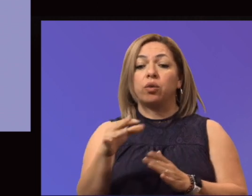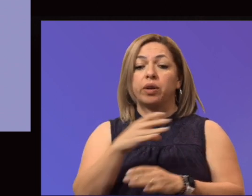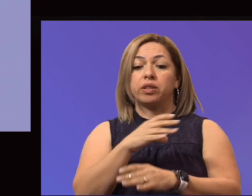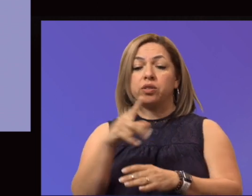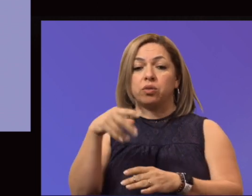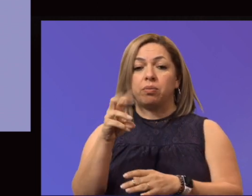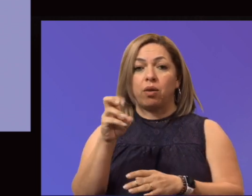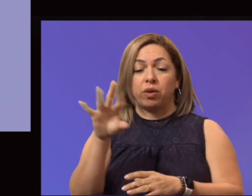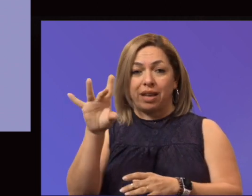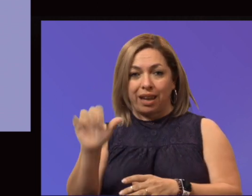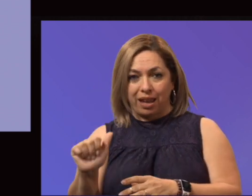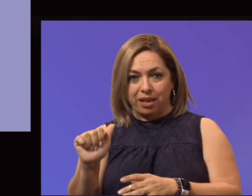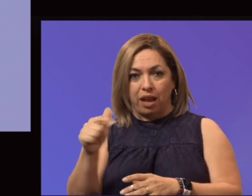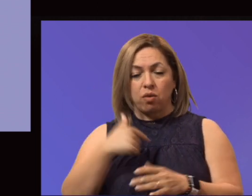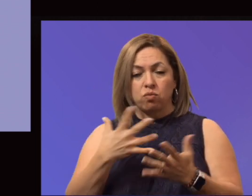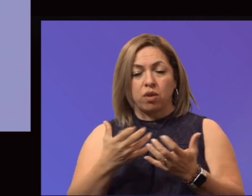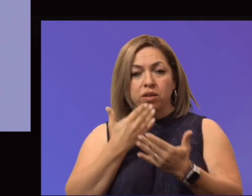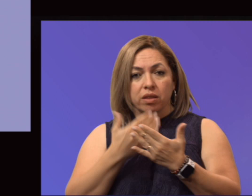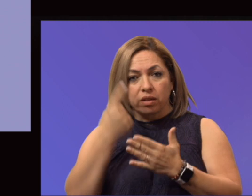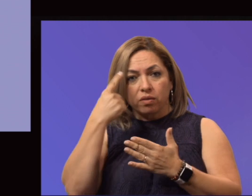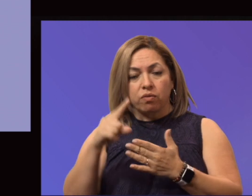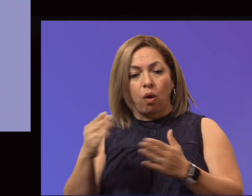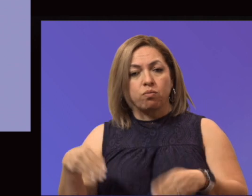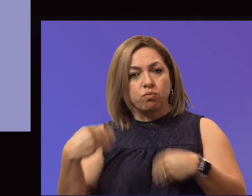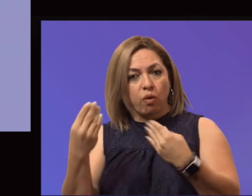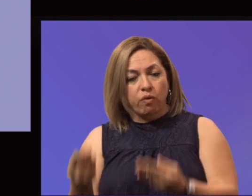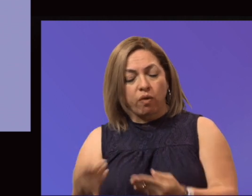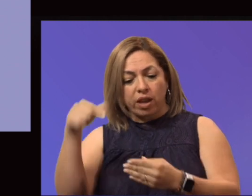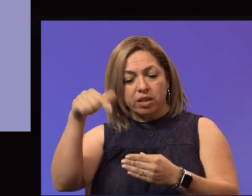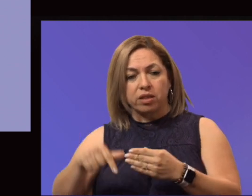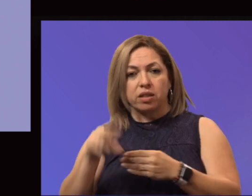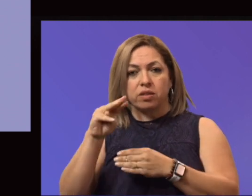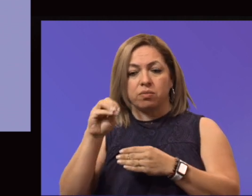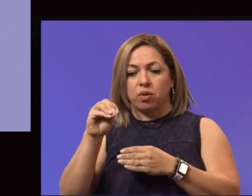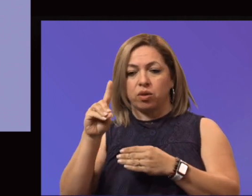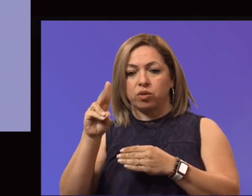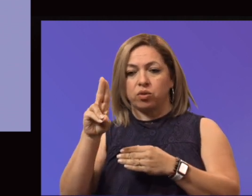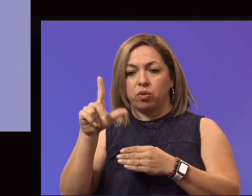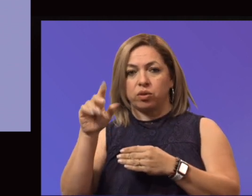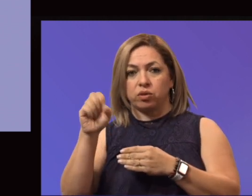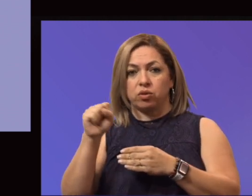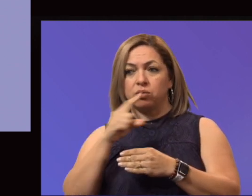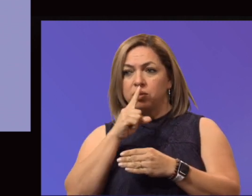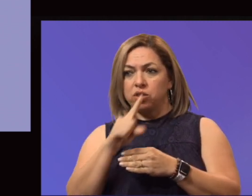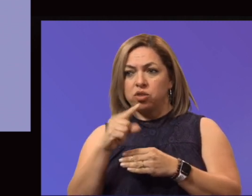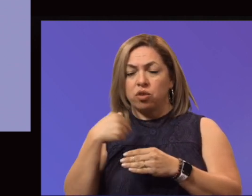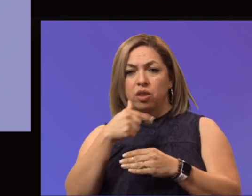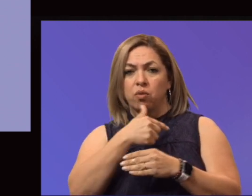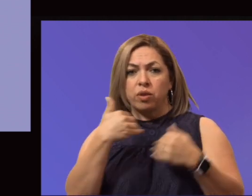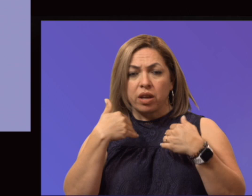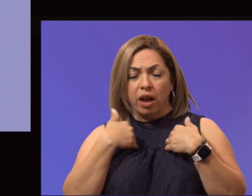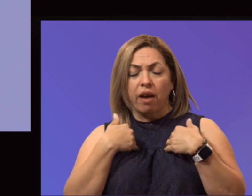I want to thank them for providing these particular modules to ensure that our faculty and staff have the ability to